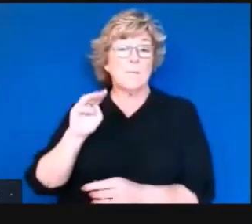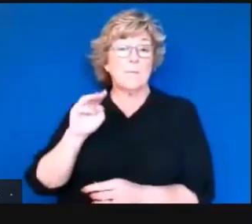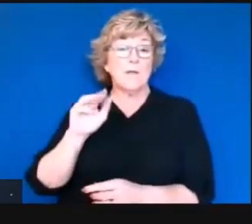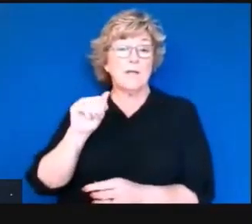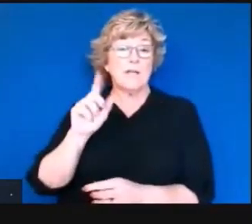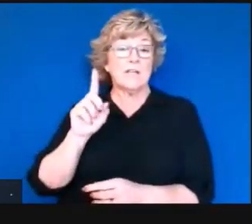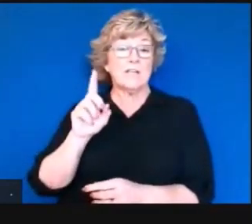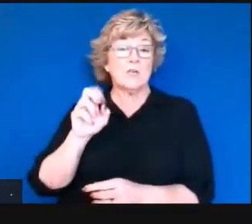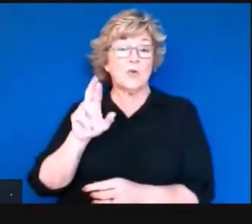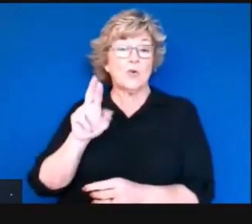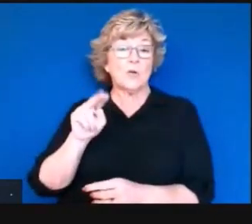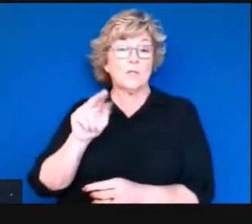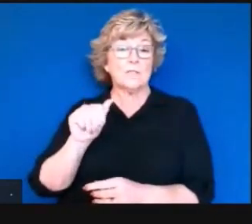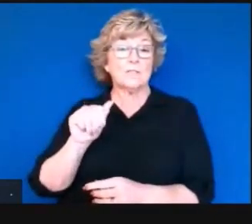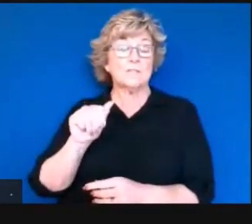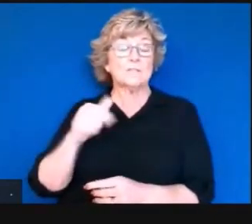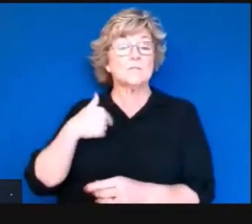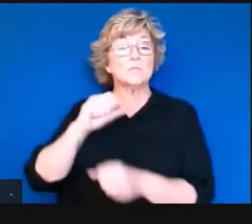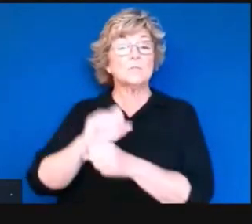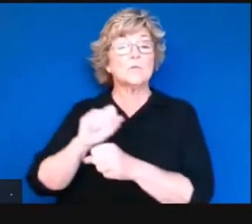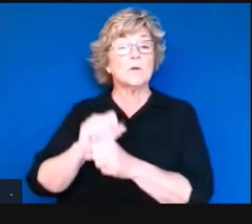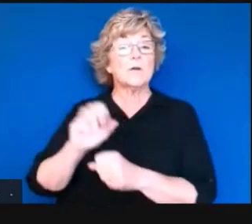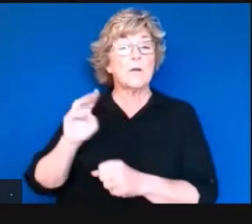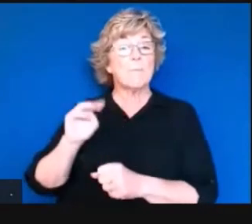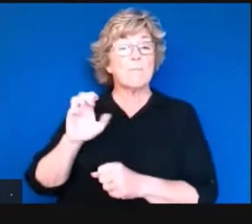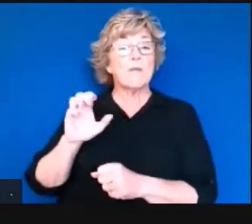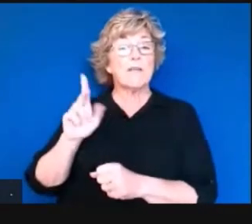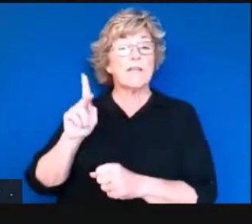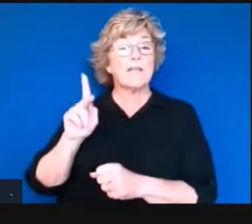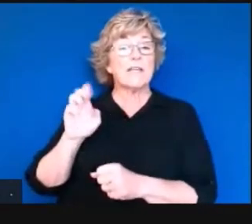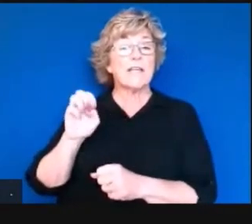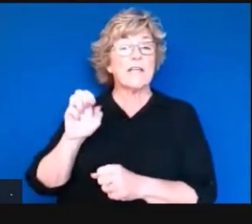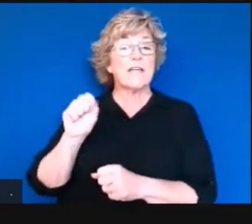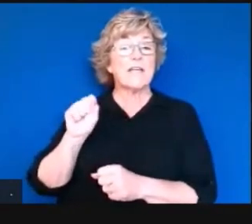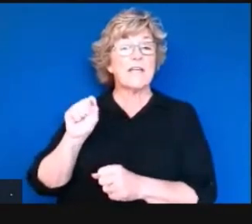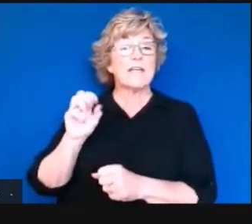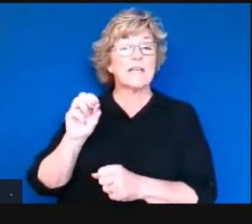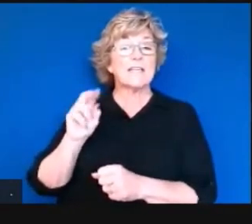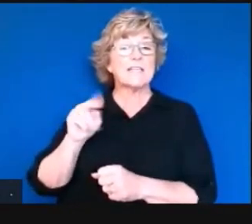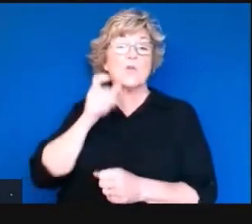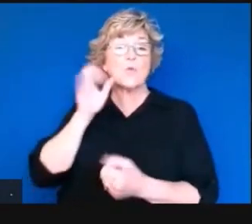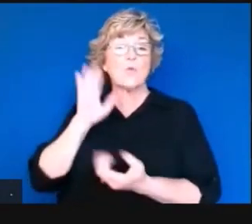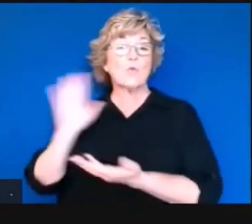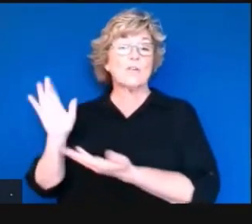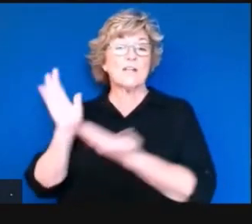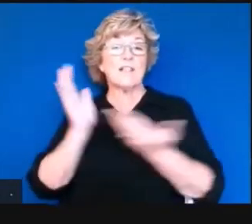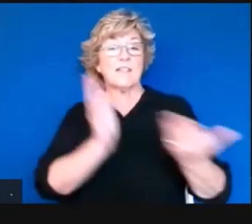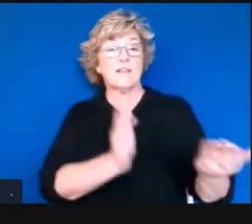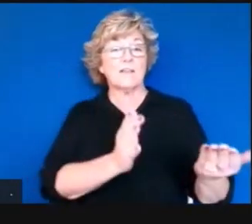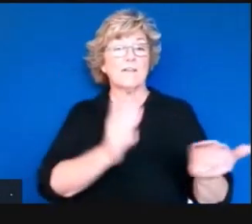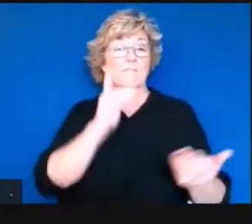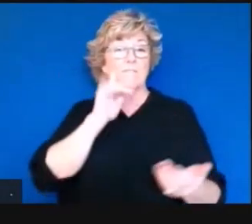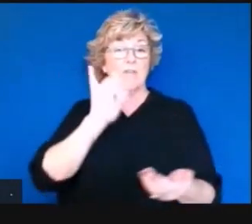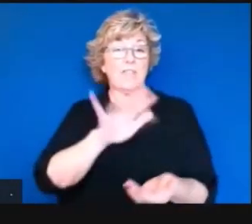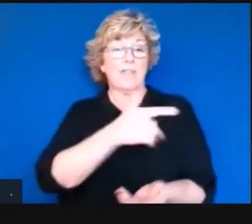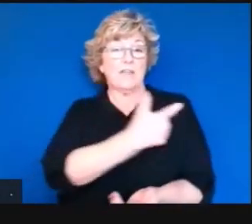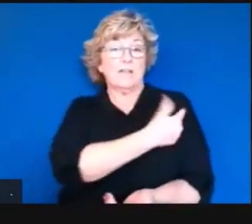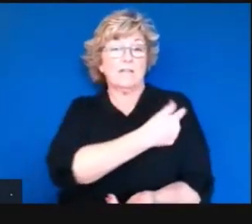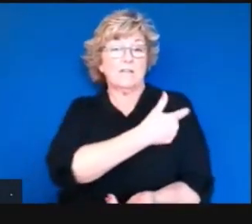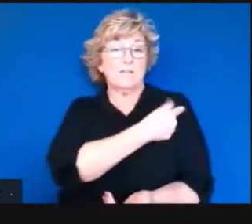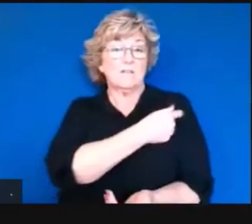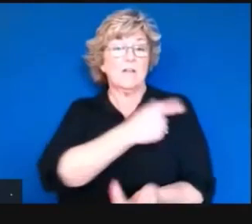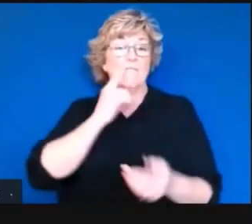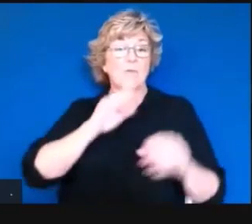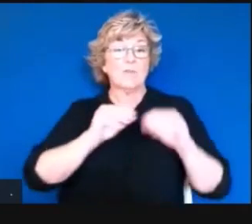remember, we're working with McKesson to do the delivery. They are the intermediary working for Moderna in terms of the